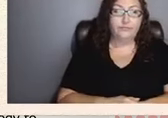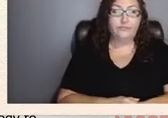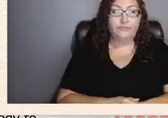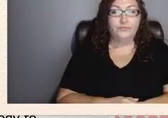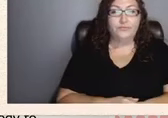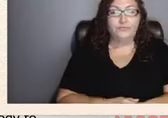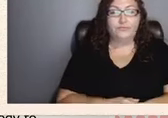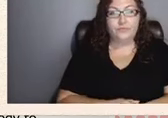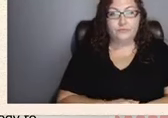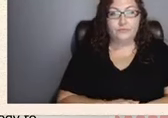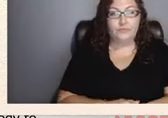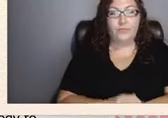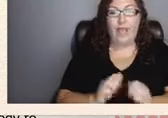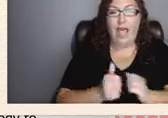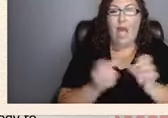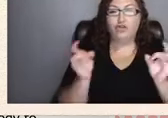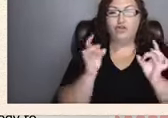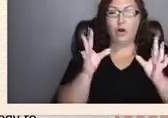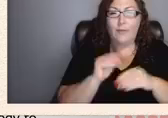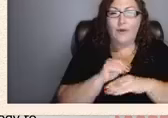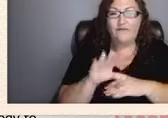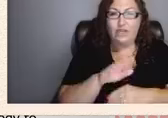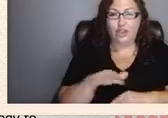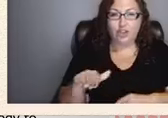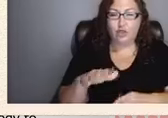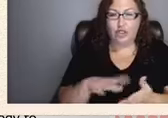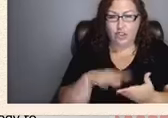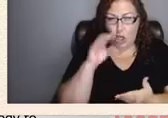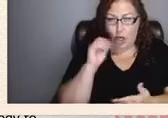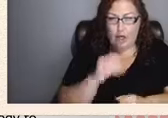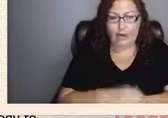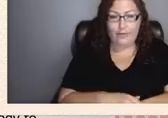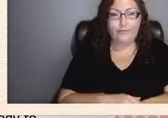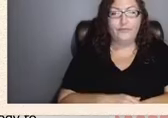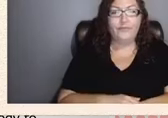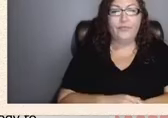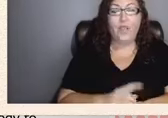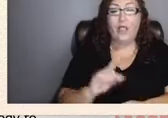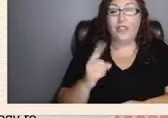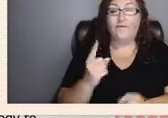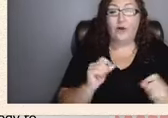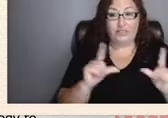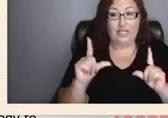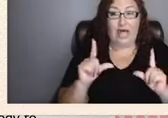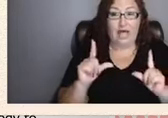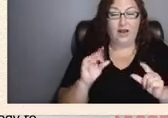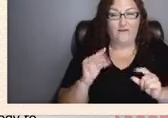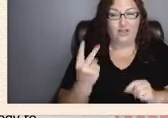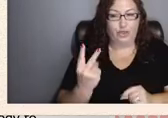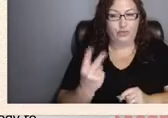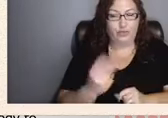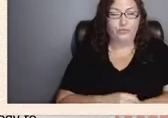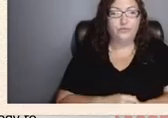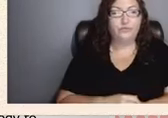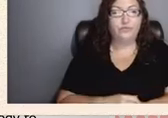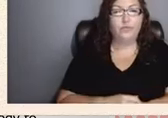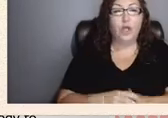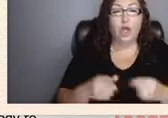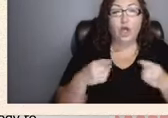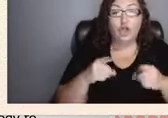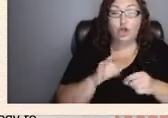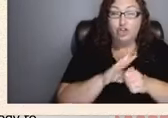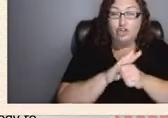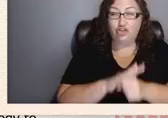how trauma affects children's learning the first slide of two during a stressful event the